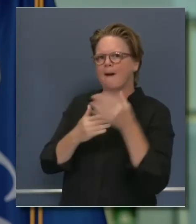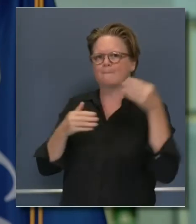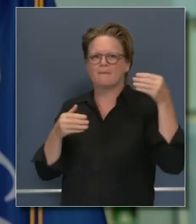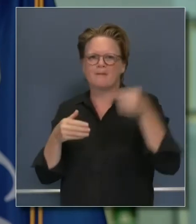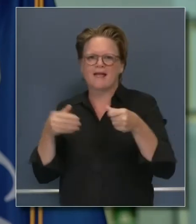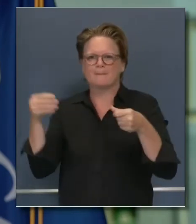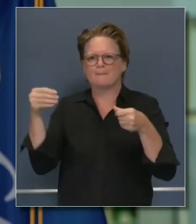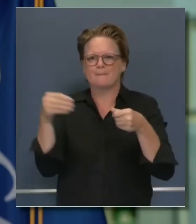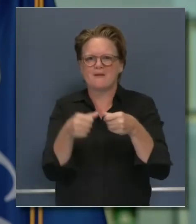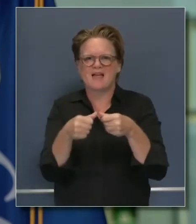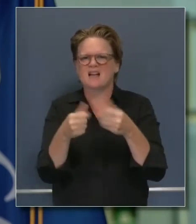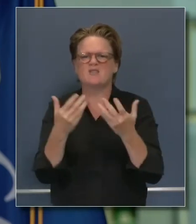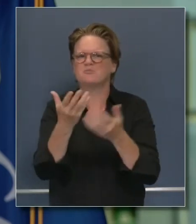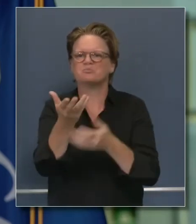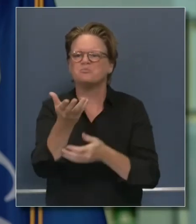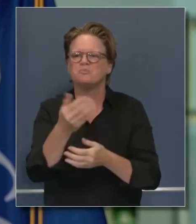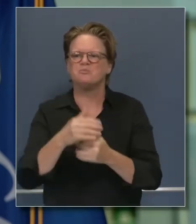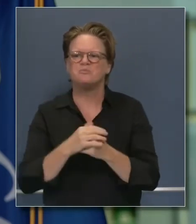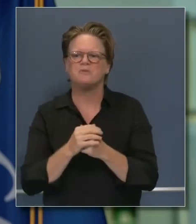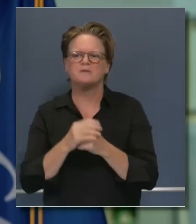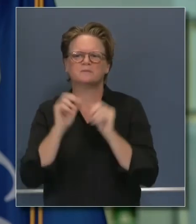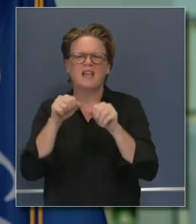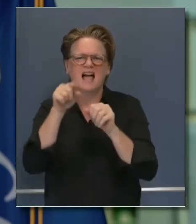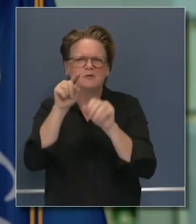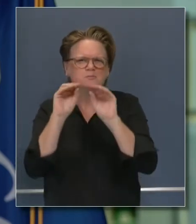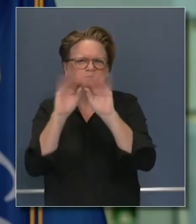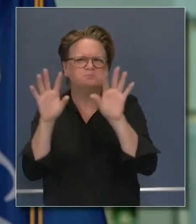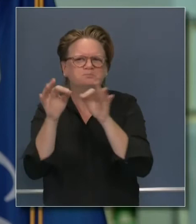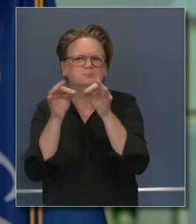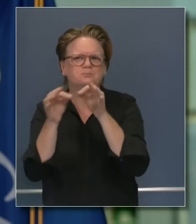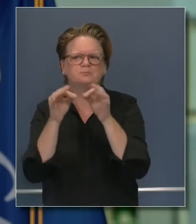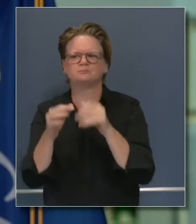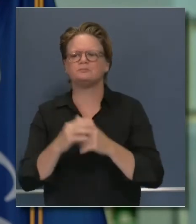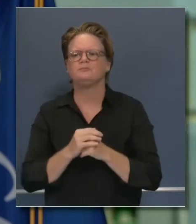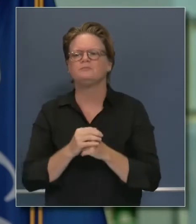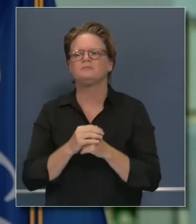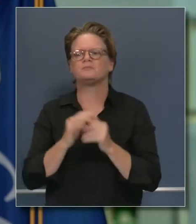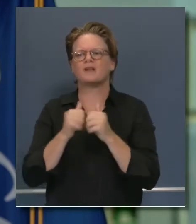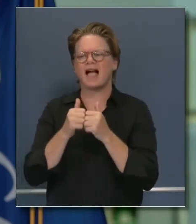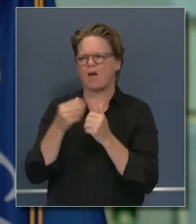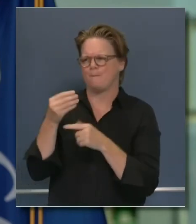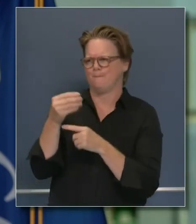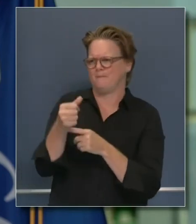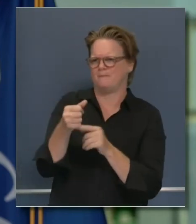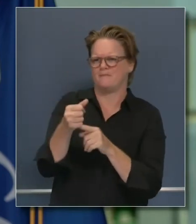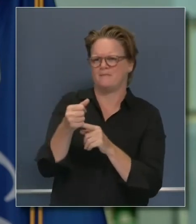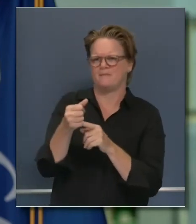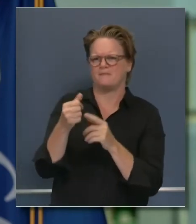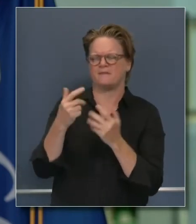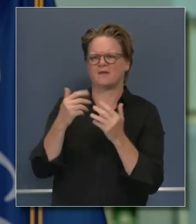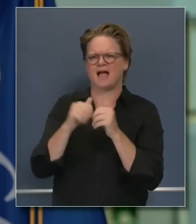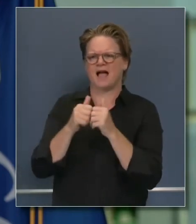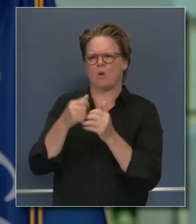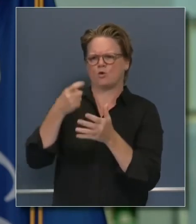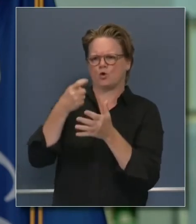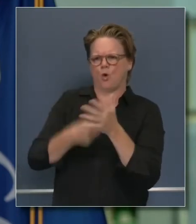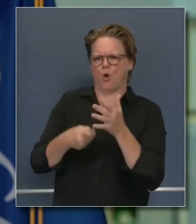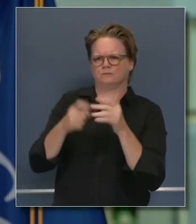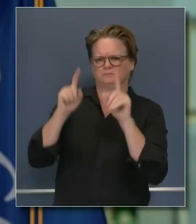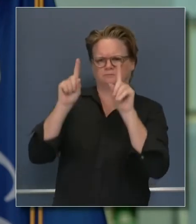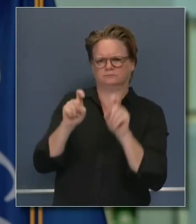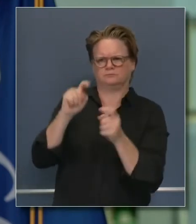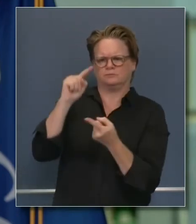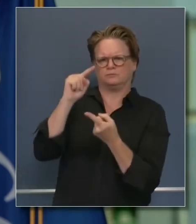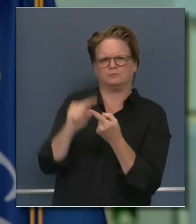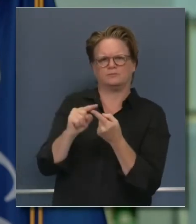to pay? Can you clarify a little bit more about how this is driving down the cost of the testing? It's just using your market power,